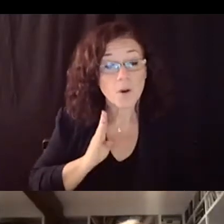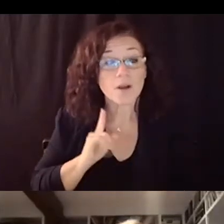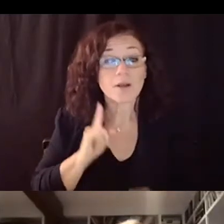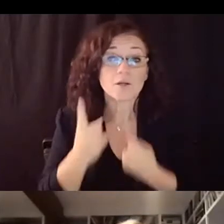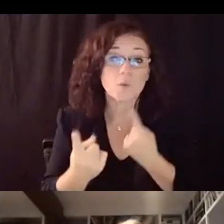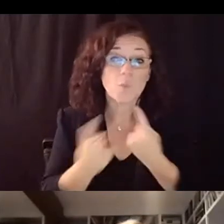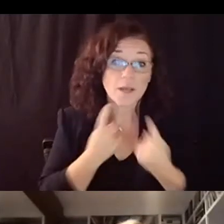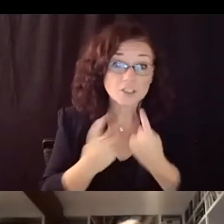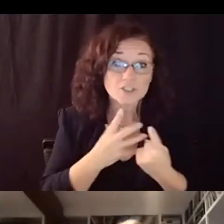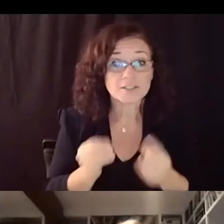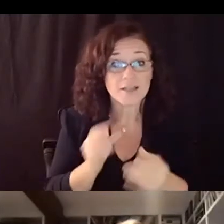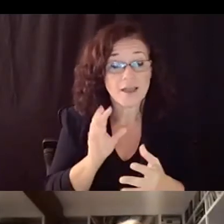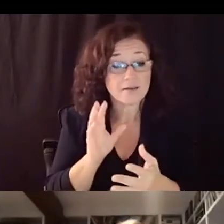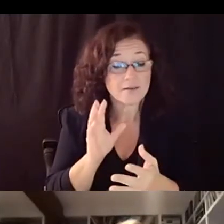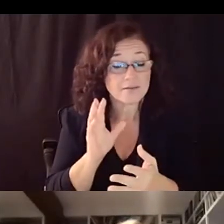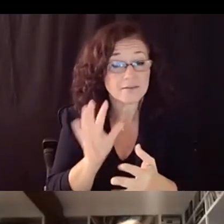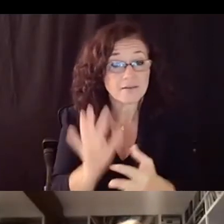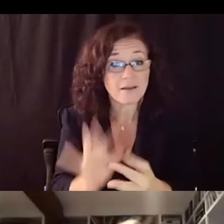with miss munoz